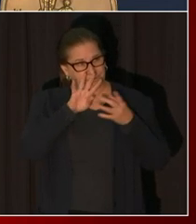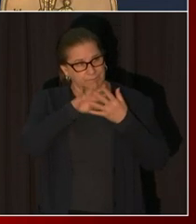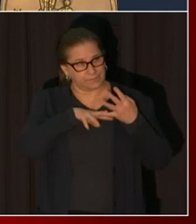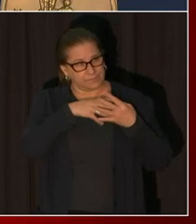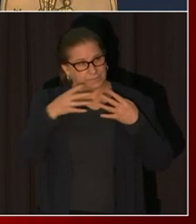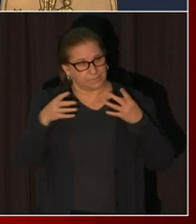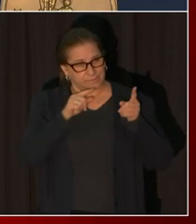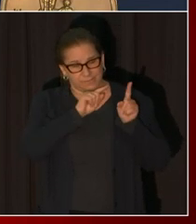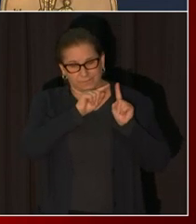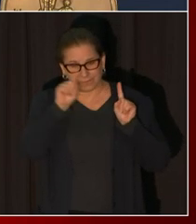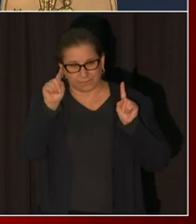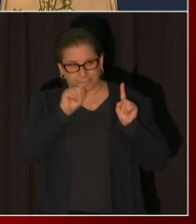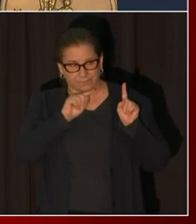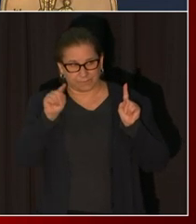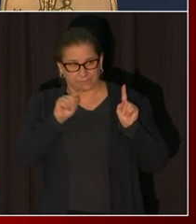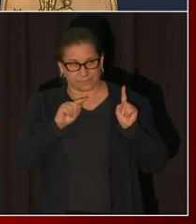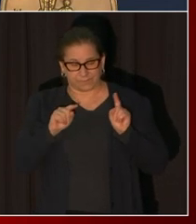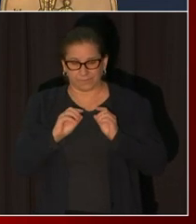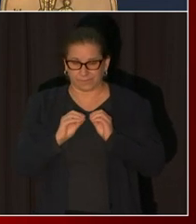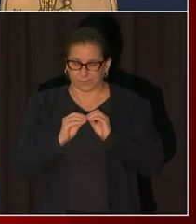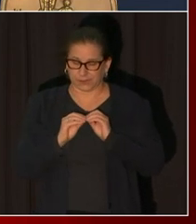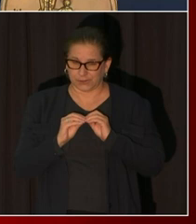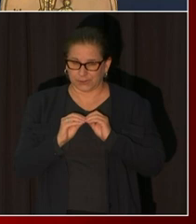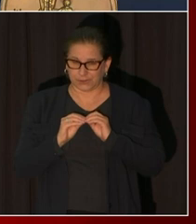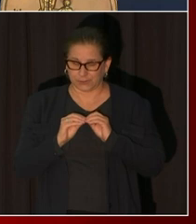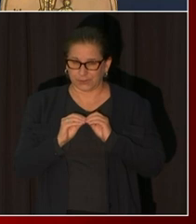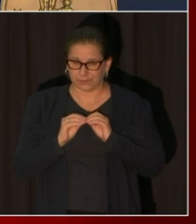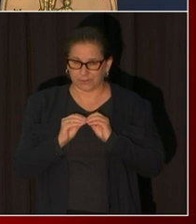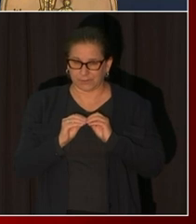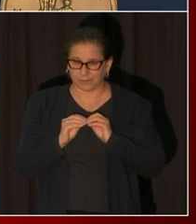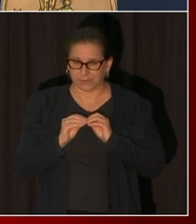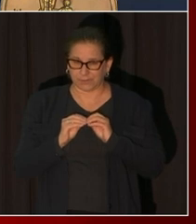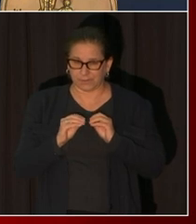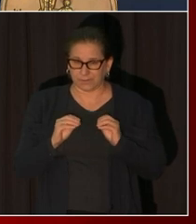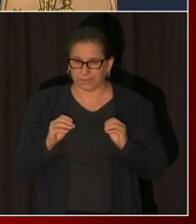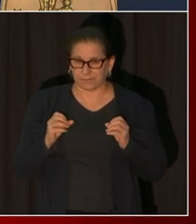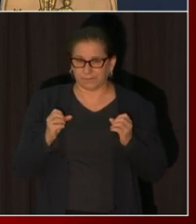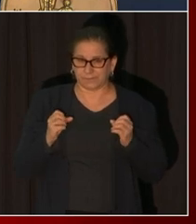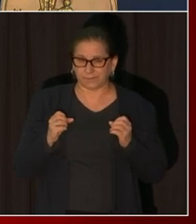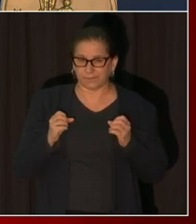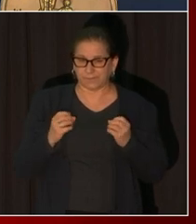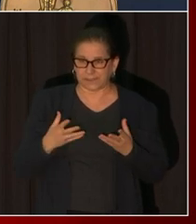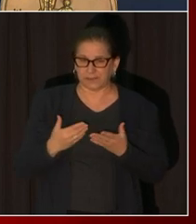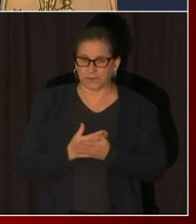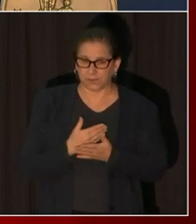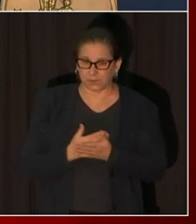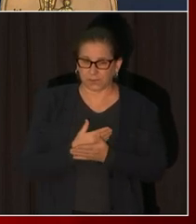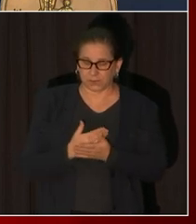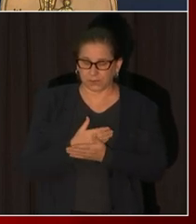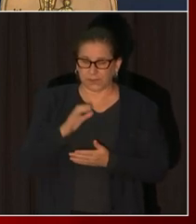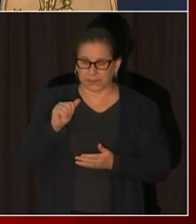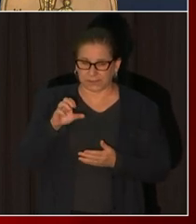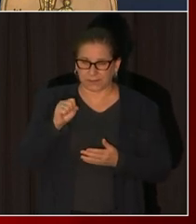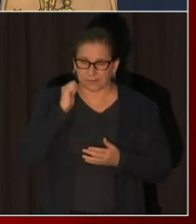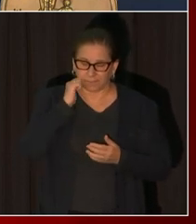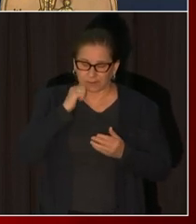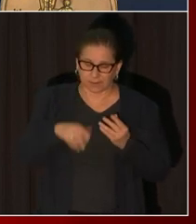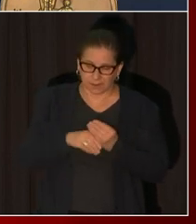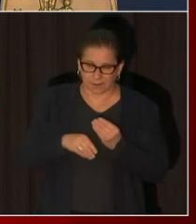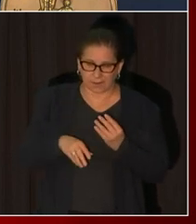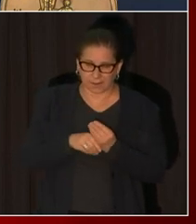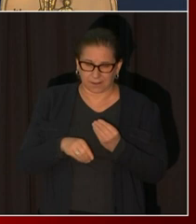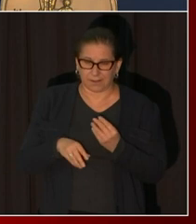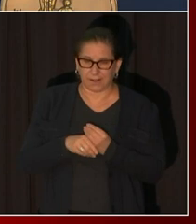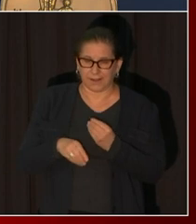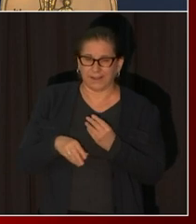number of cases reported on that day. Here you can also see